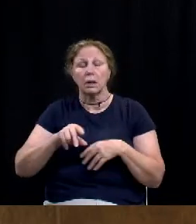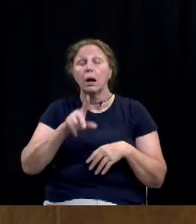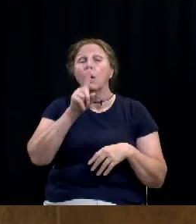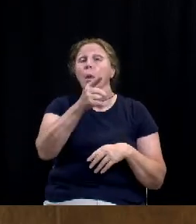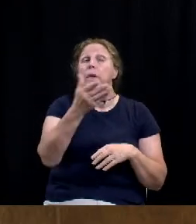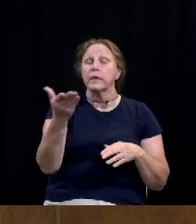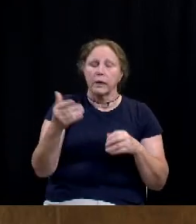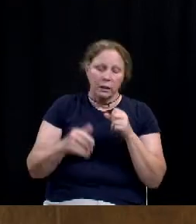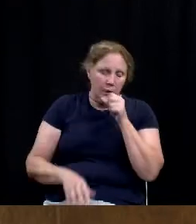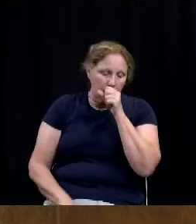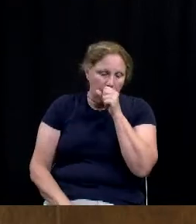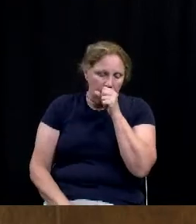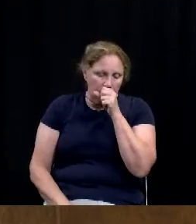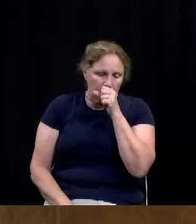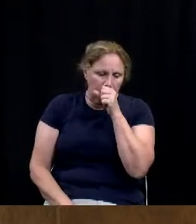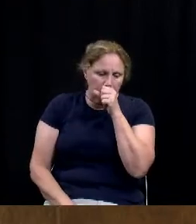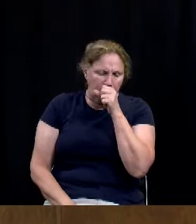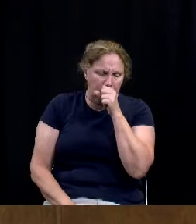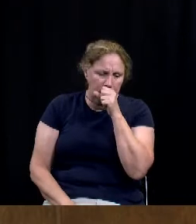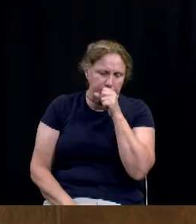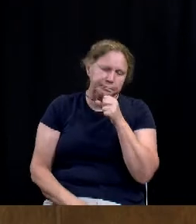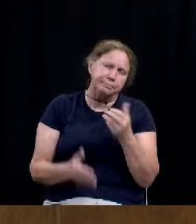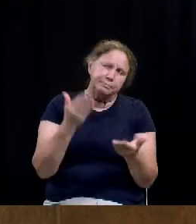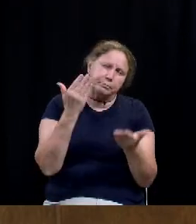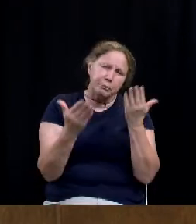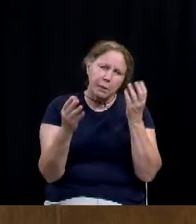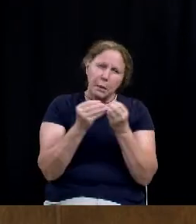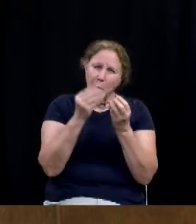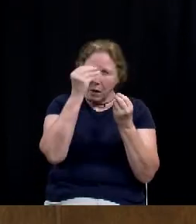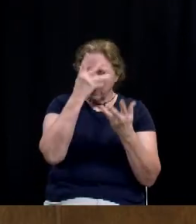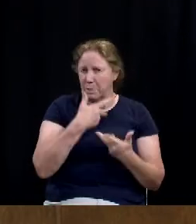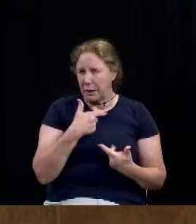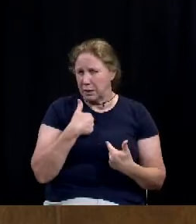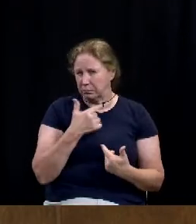have maybe a little bit more information on